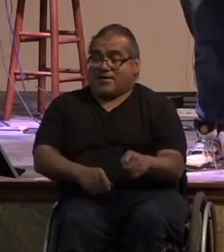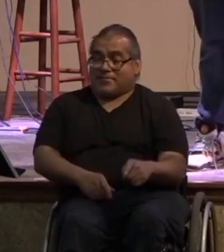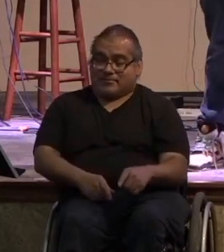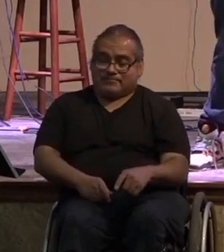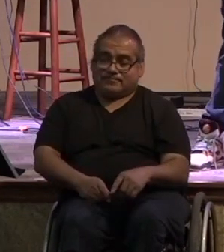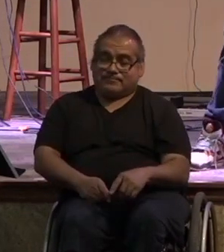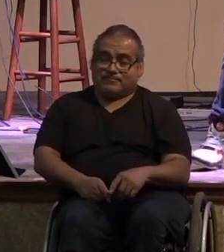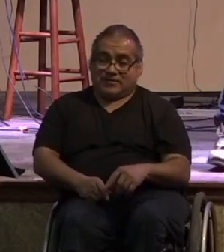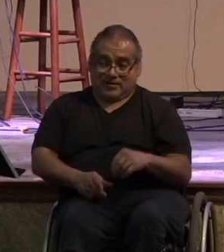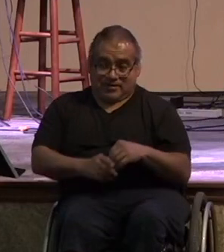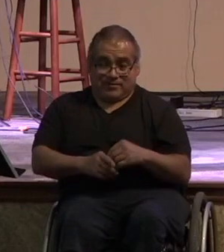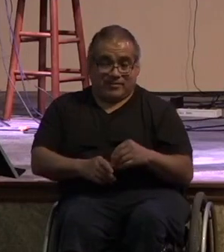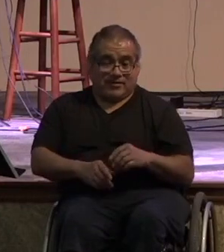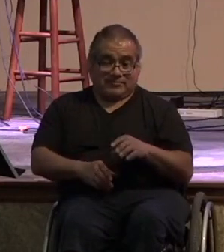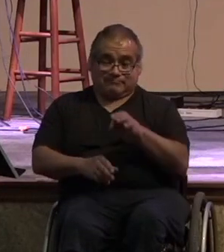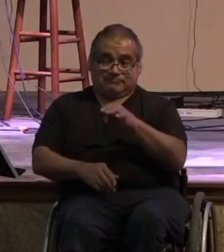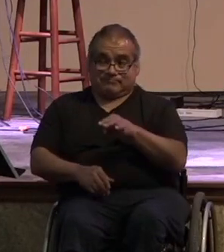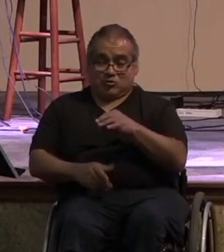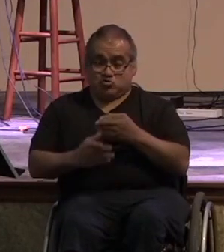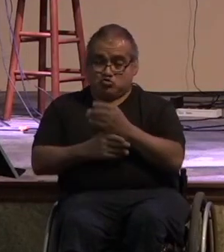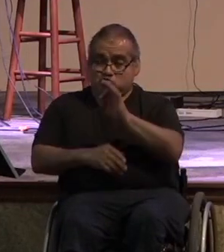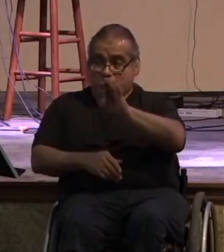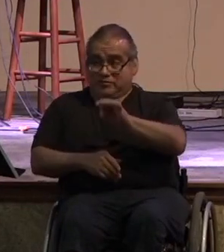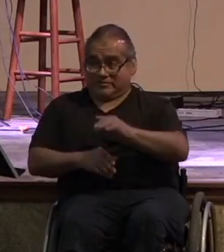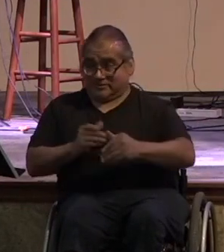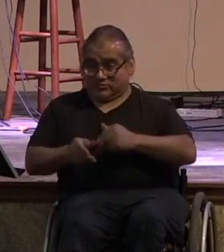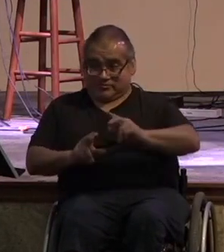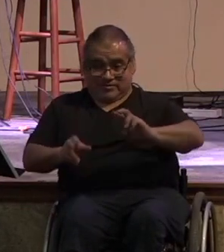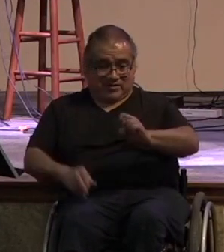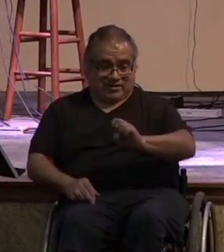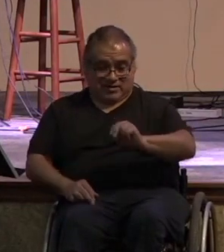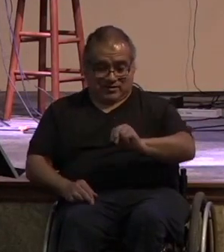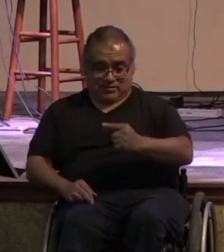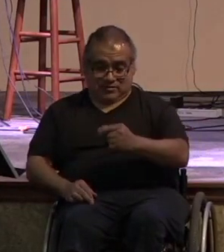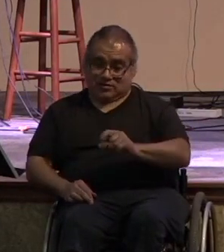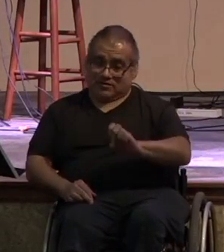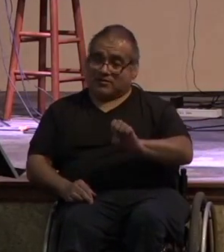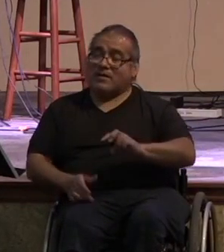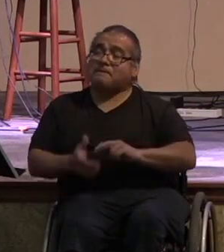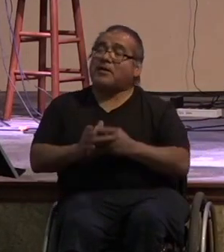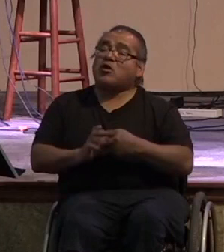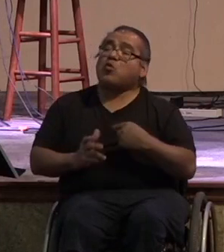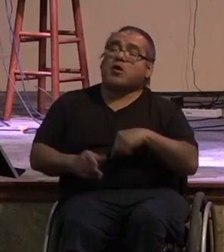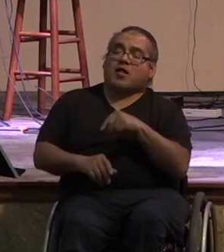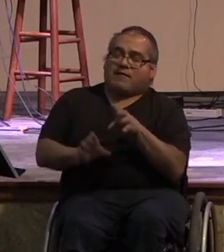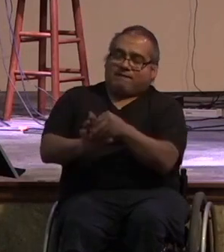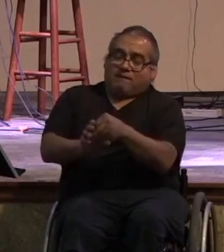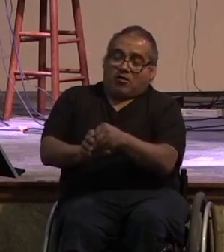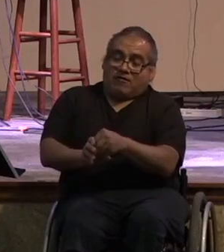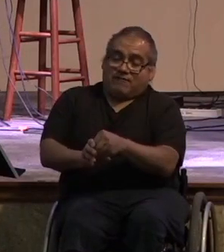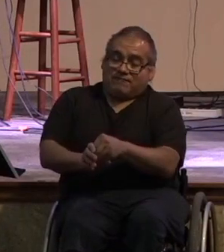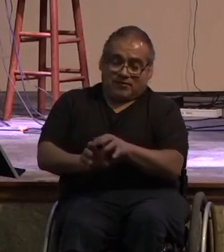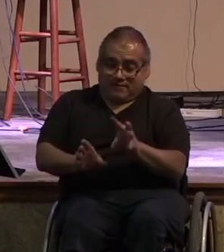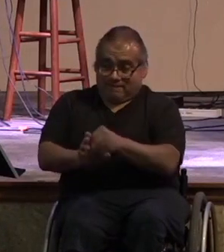engaged as our faith grows our obedience grows as our obedience grows we engage in the life of the church so this